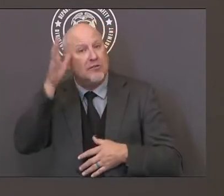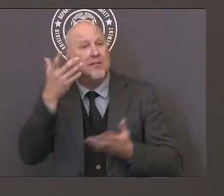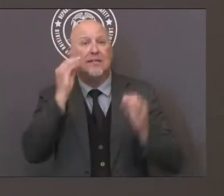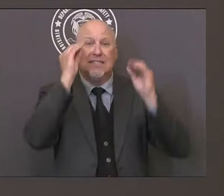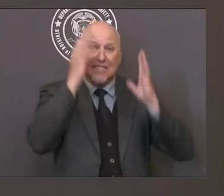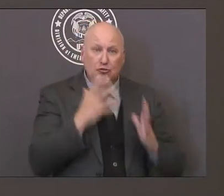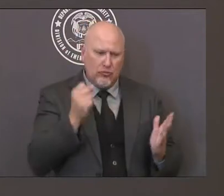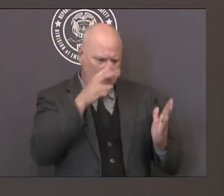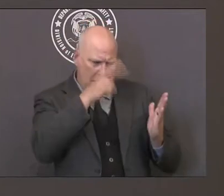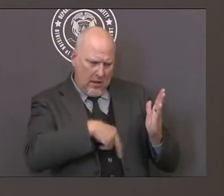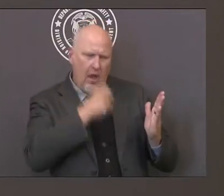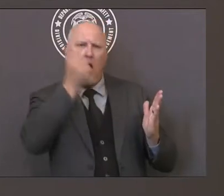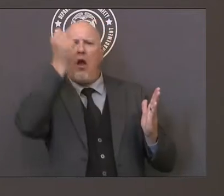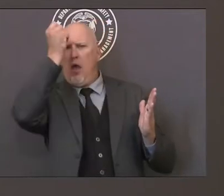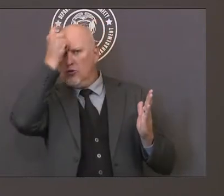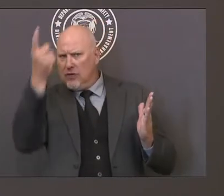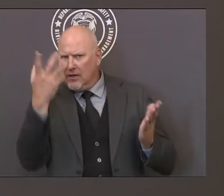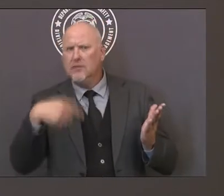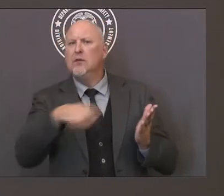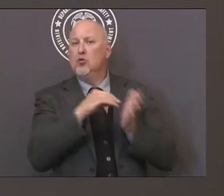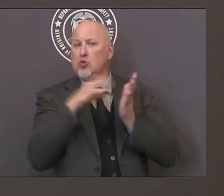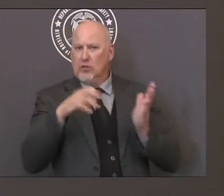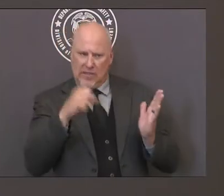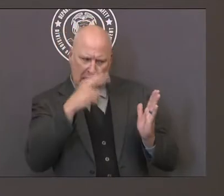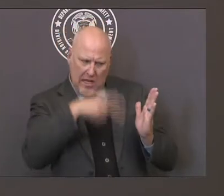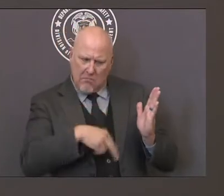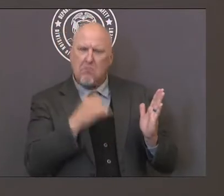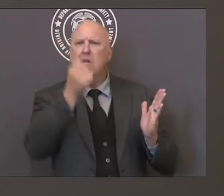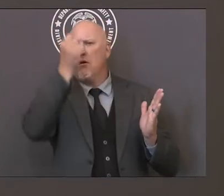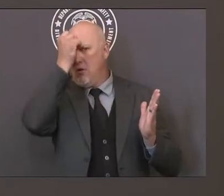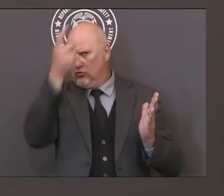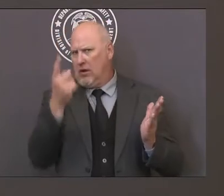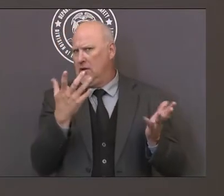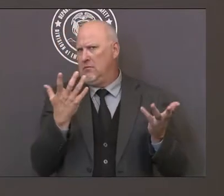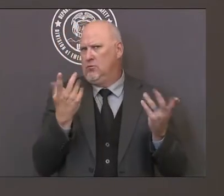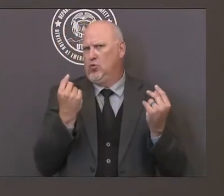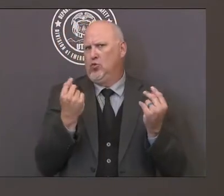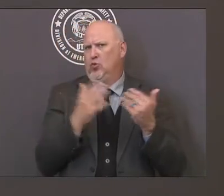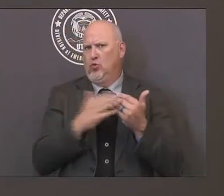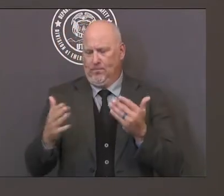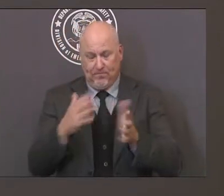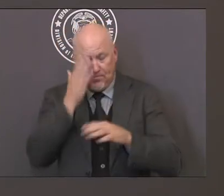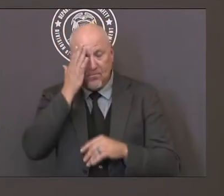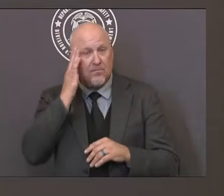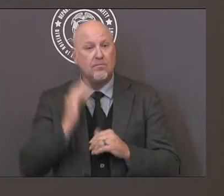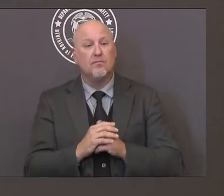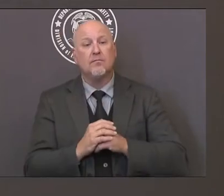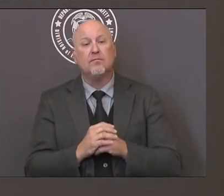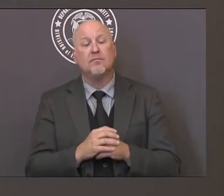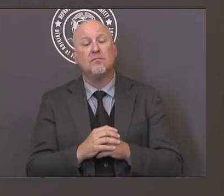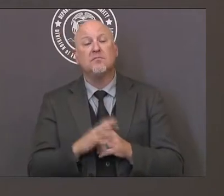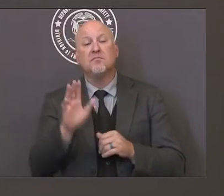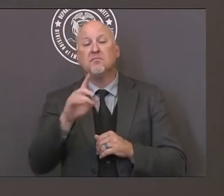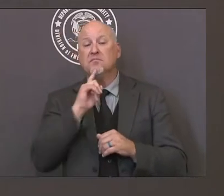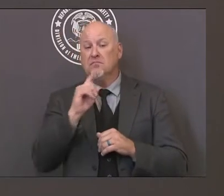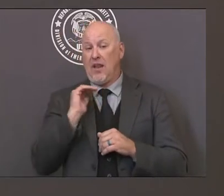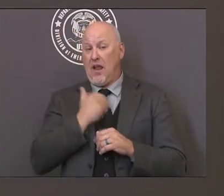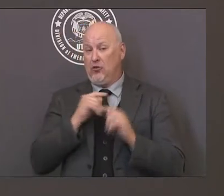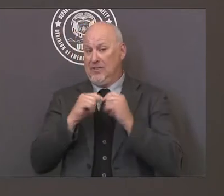a big effort on the Utah Department of Health public information team specifically Jenny Johnson and Joelle Fierro